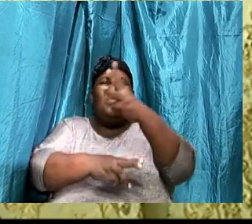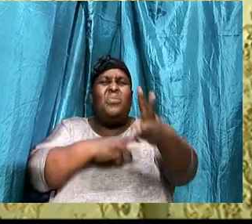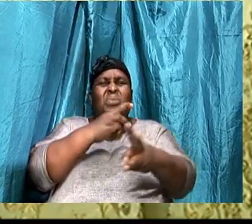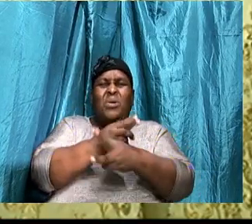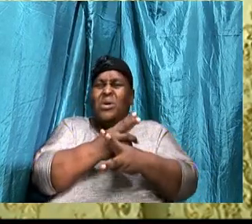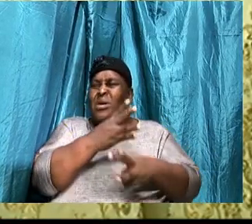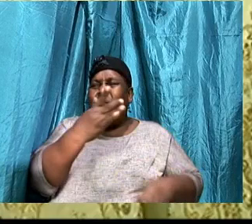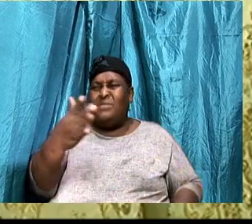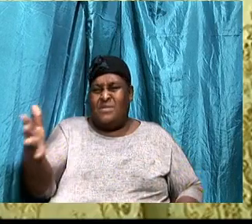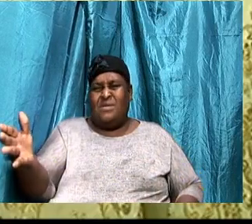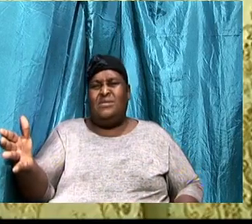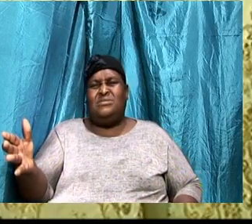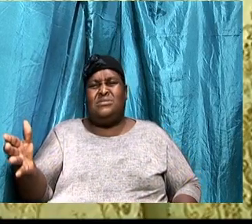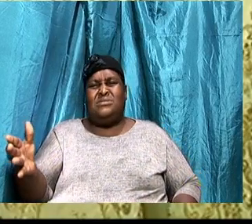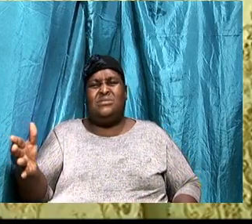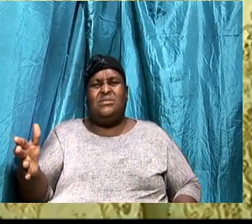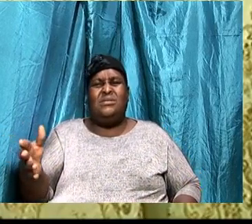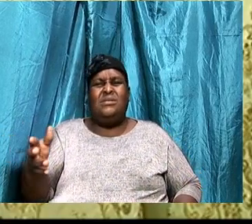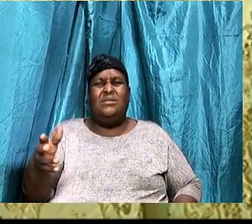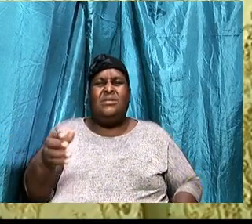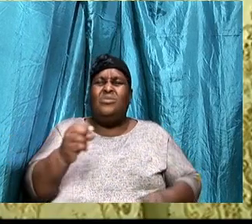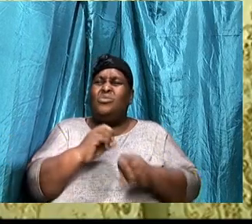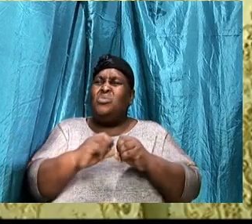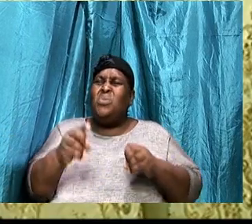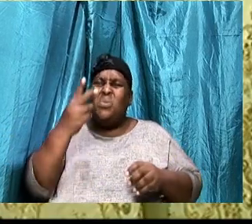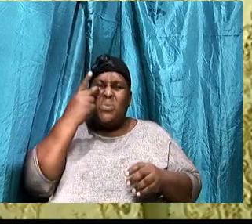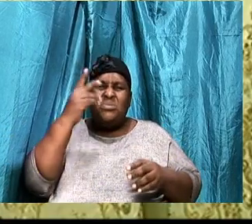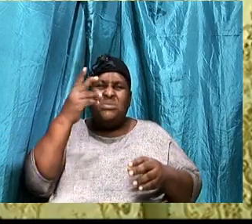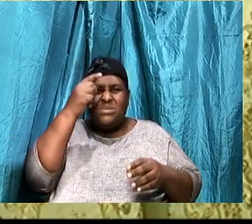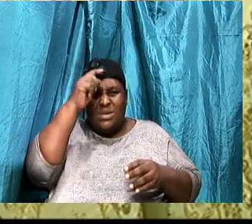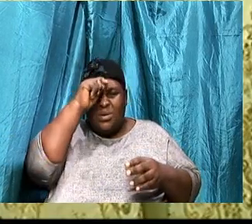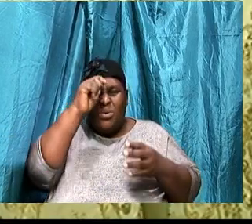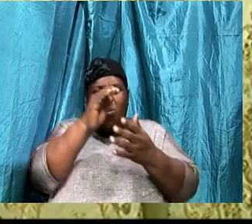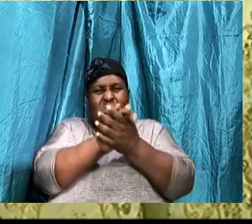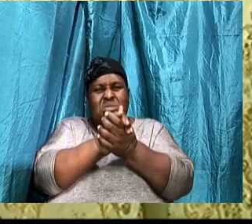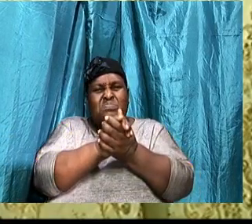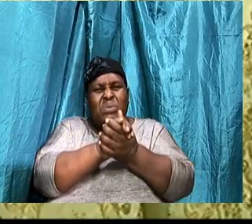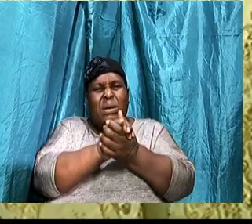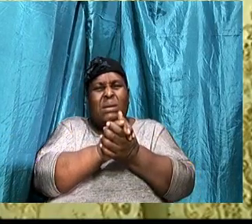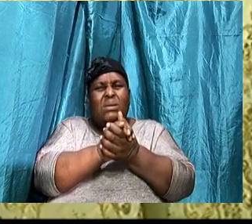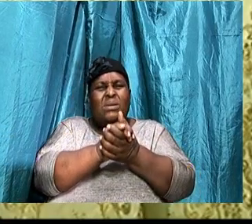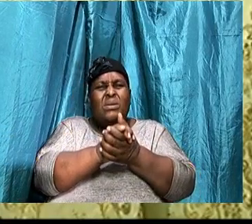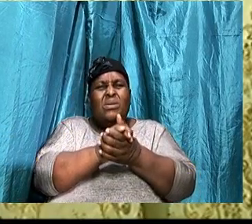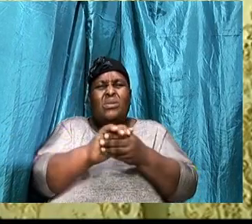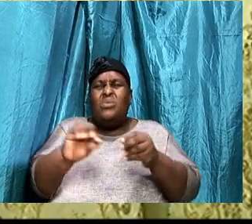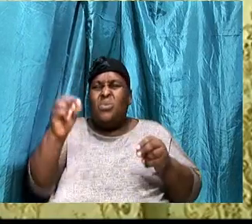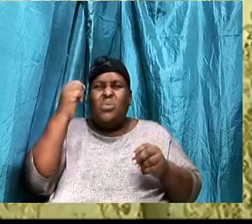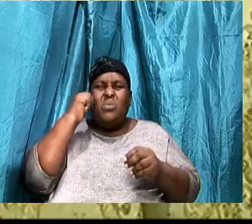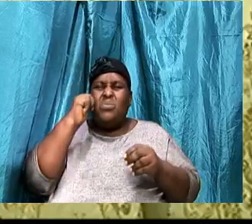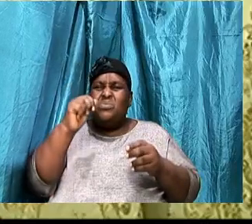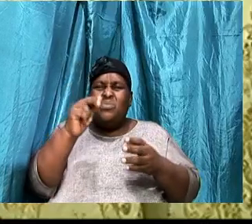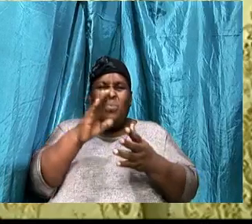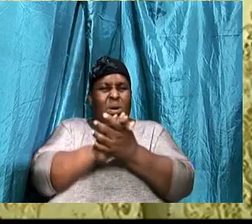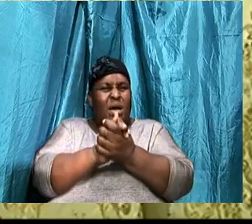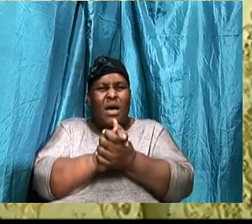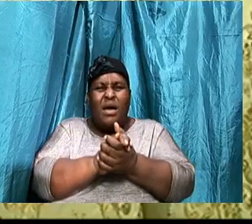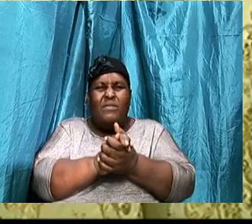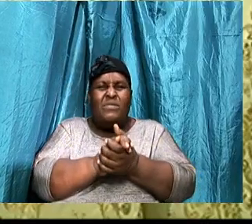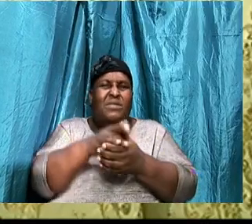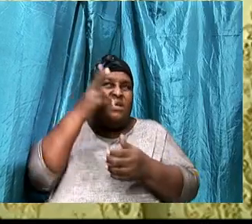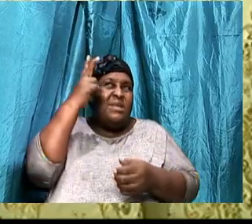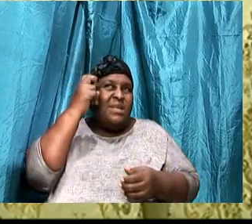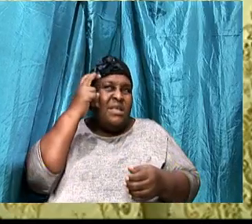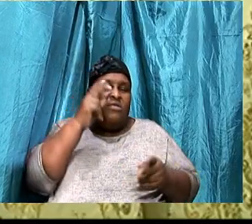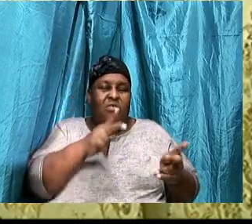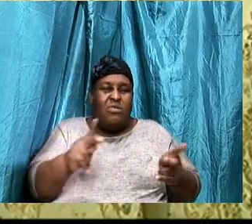house, The car, They don't see the husband, They don't see some of the things, And they are saying, God, What is happening, I wonder, That the devil is now, Putting